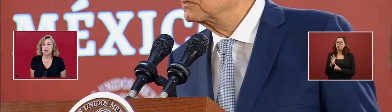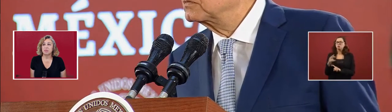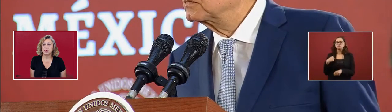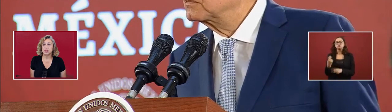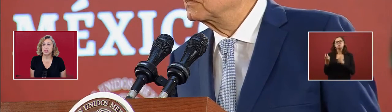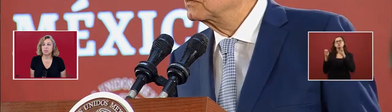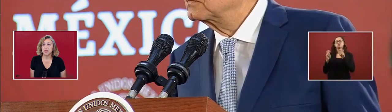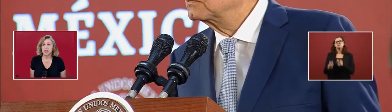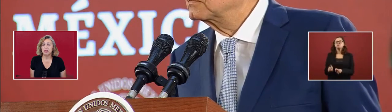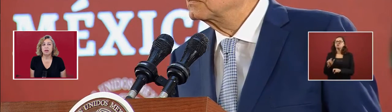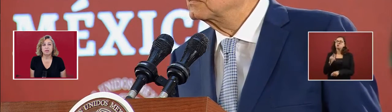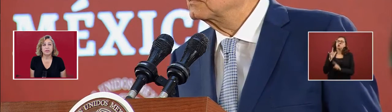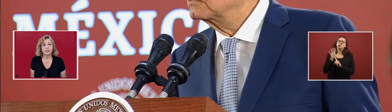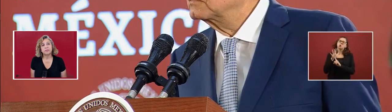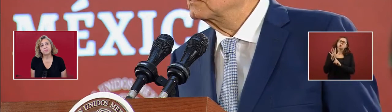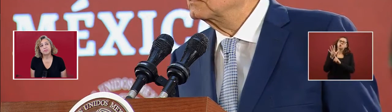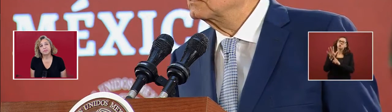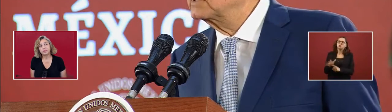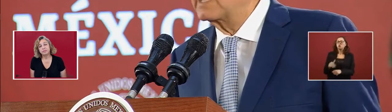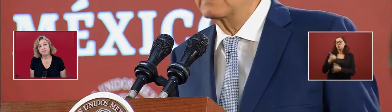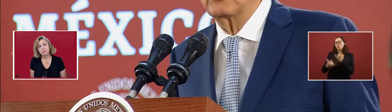use the helicopters to go play golf.